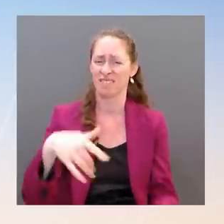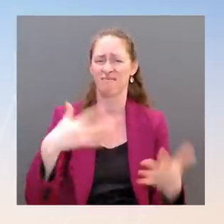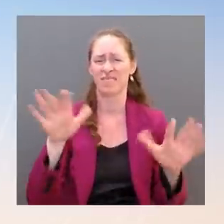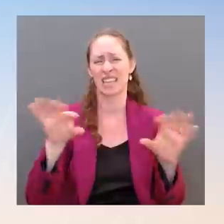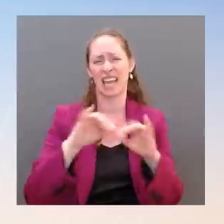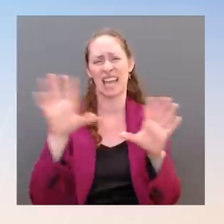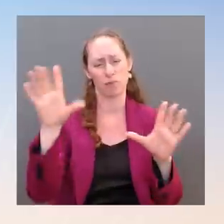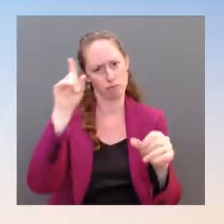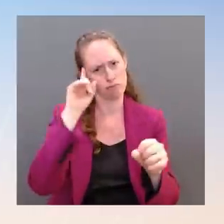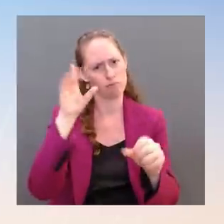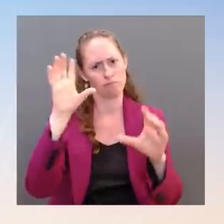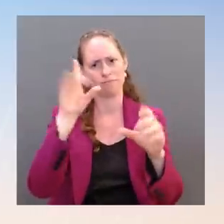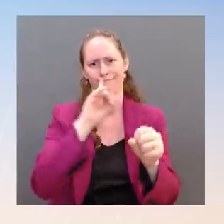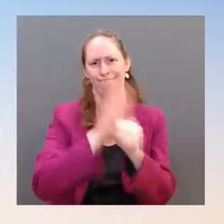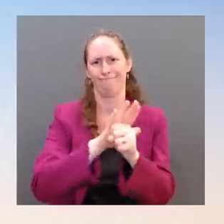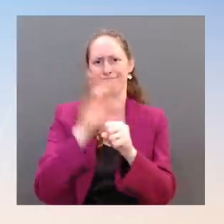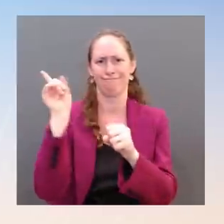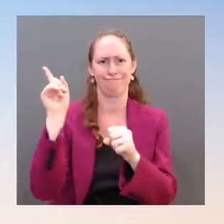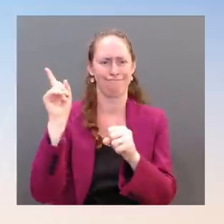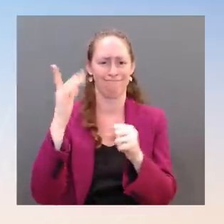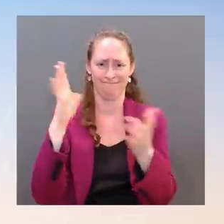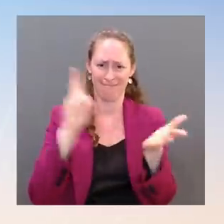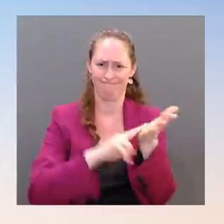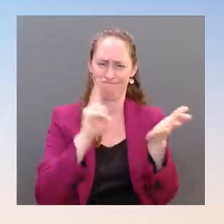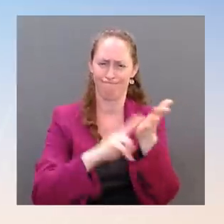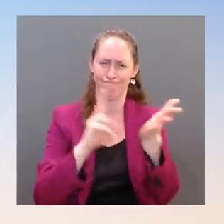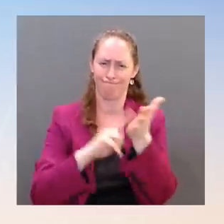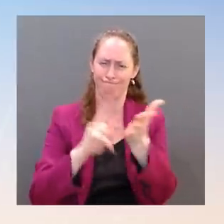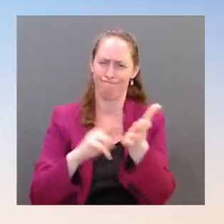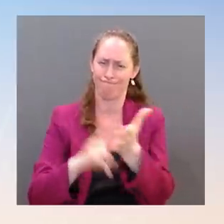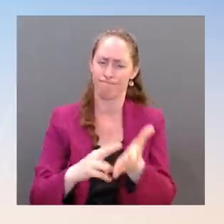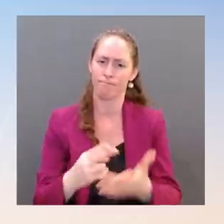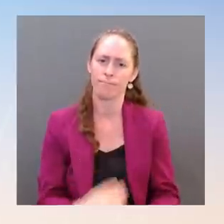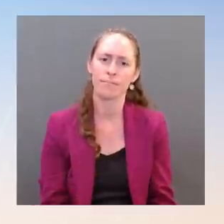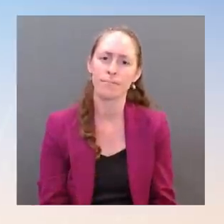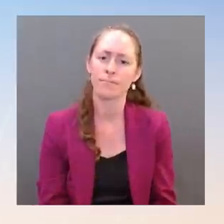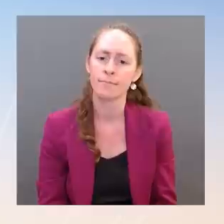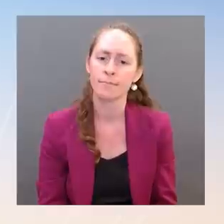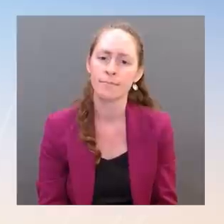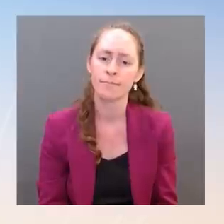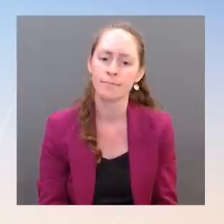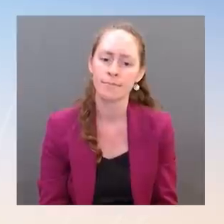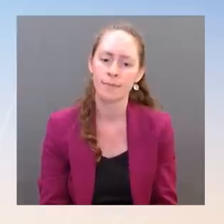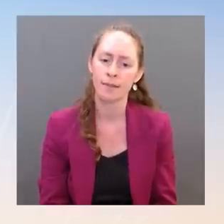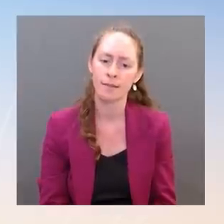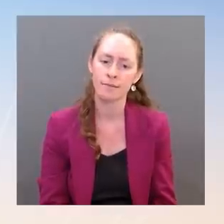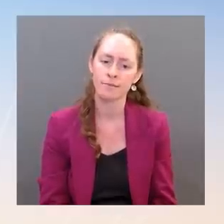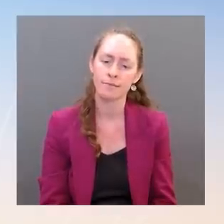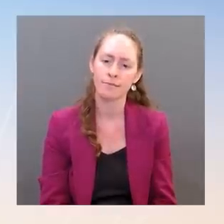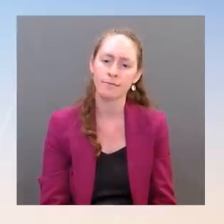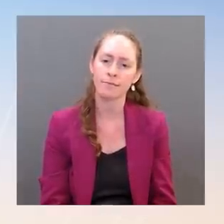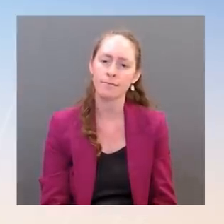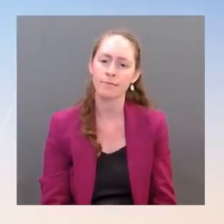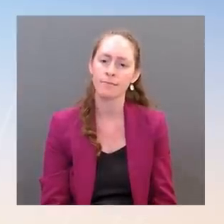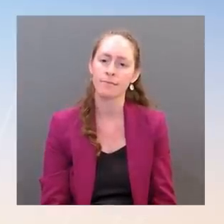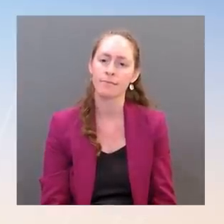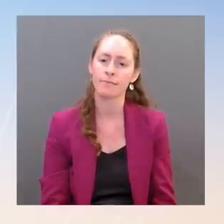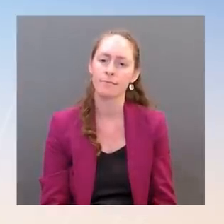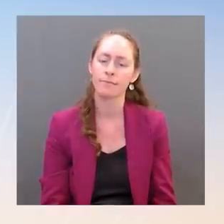half. Go ahead. The Thanks, Karine. Jake mentioned his conversation with his Chinese counterpart. This morning,